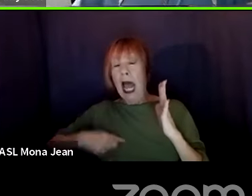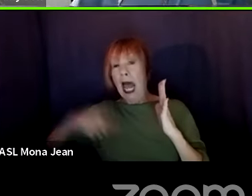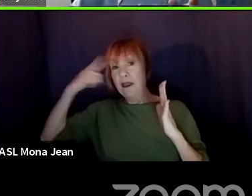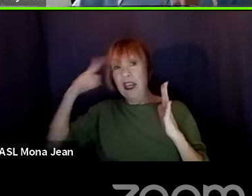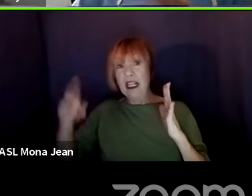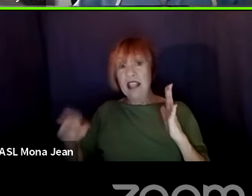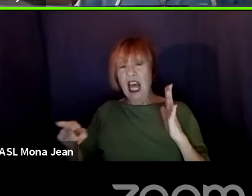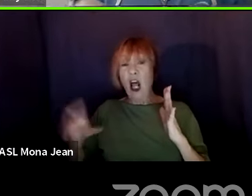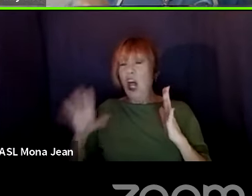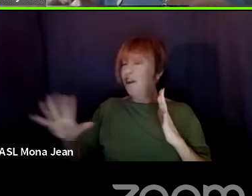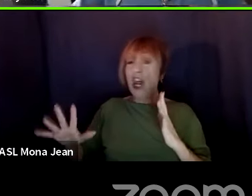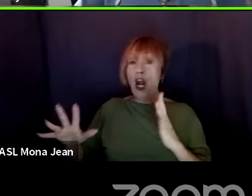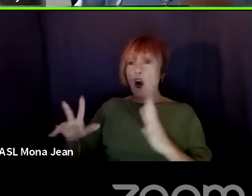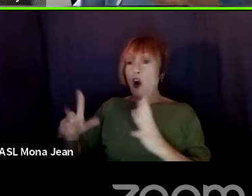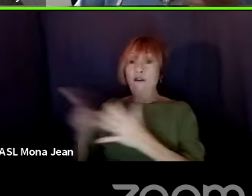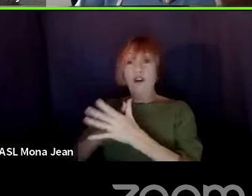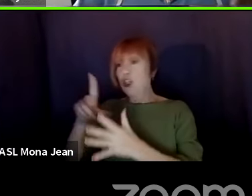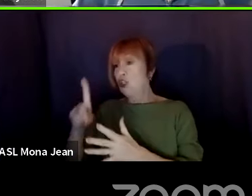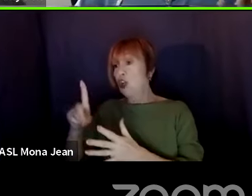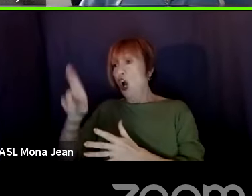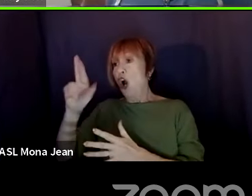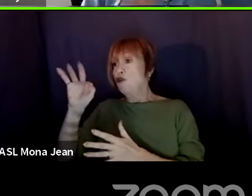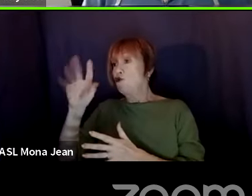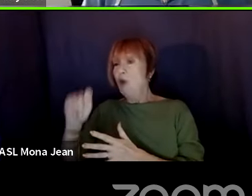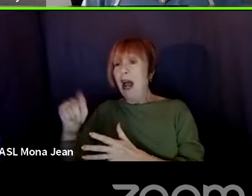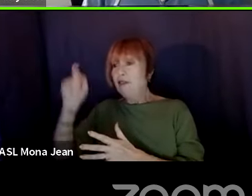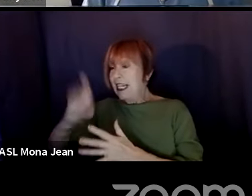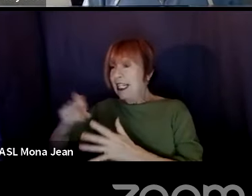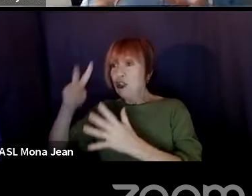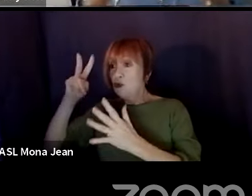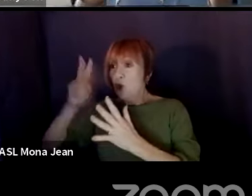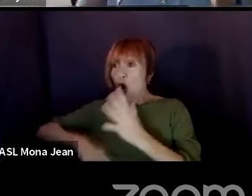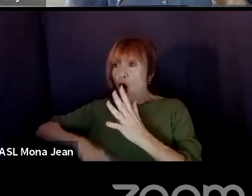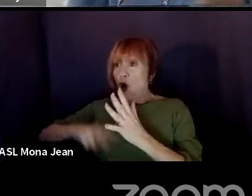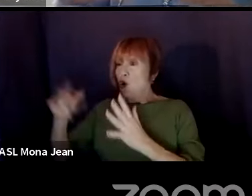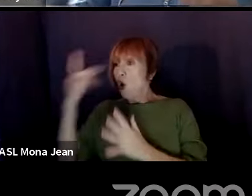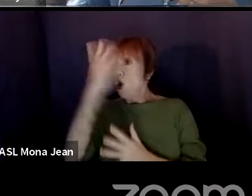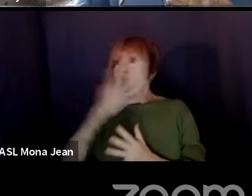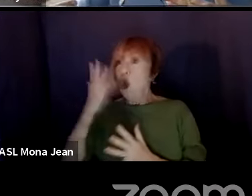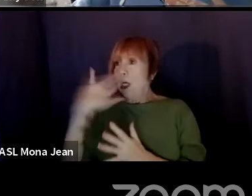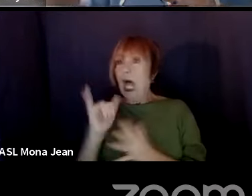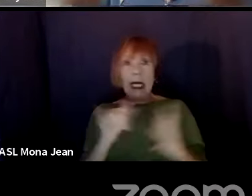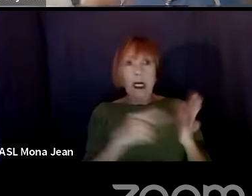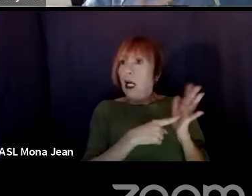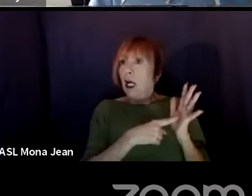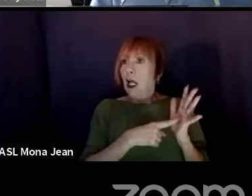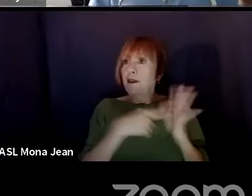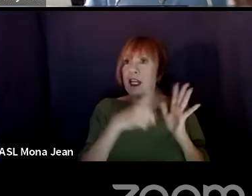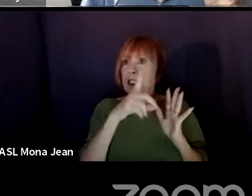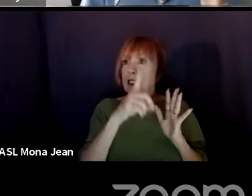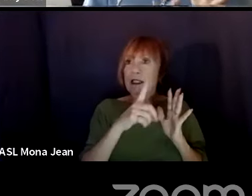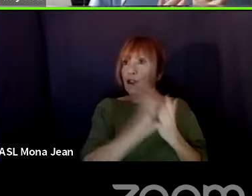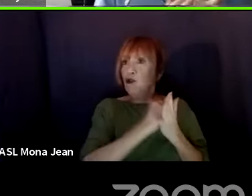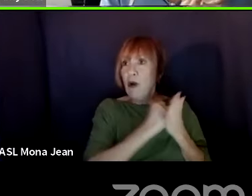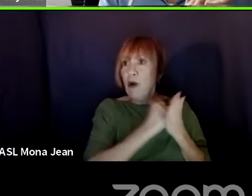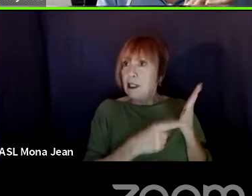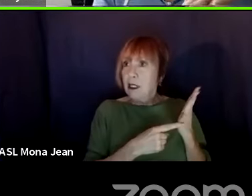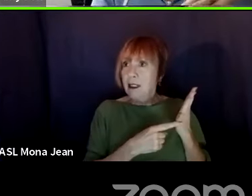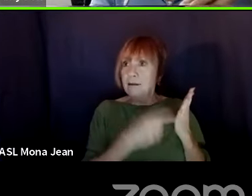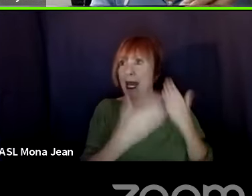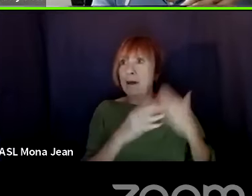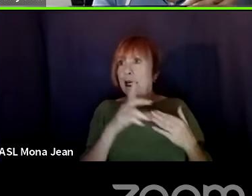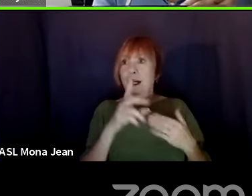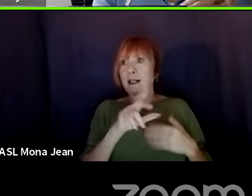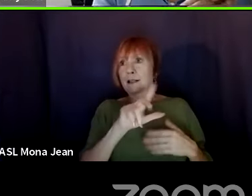like this polished script that was probably somebody's draft, like 27. So just know that those scripts you read are not first drafts and remember